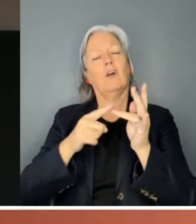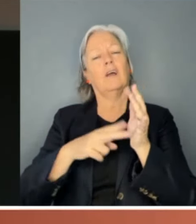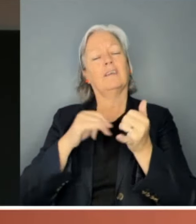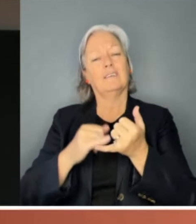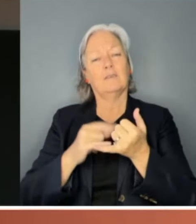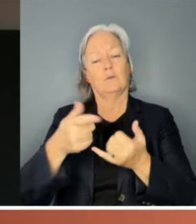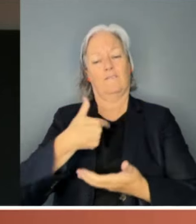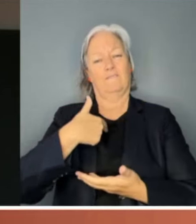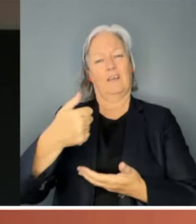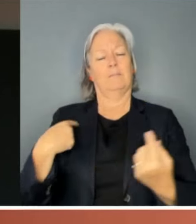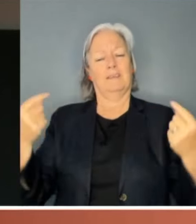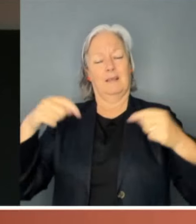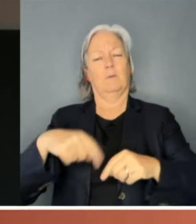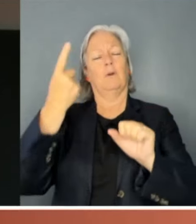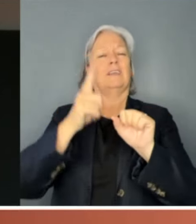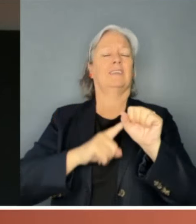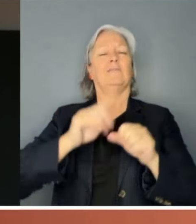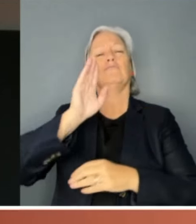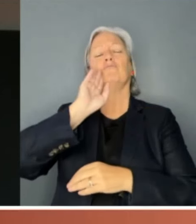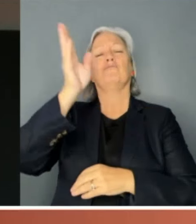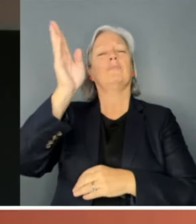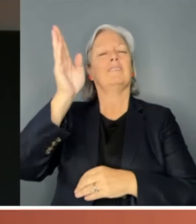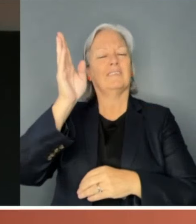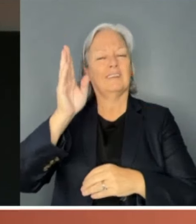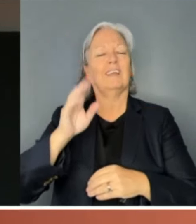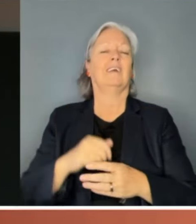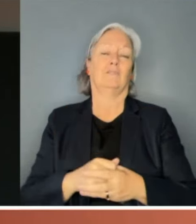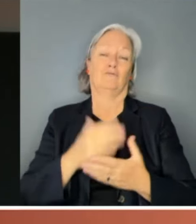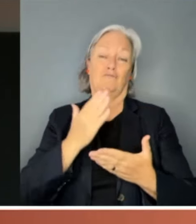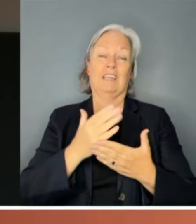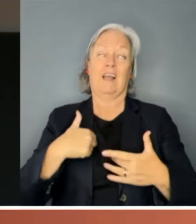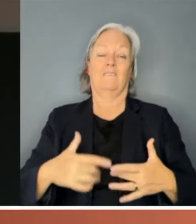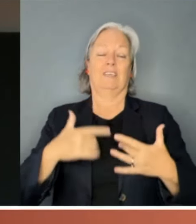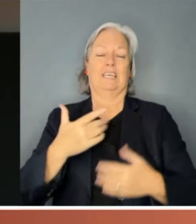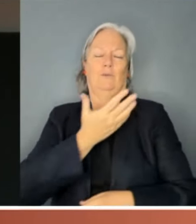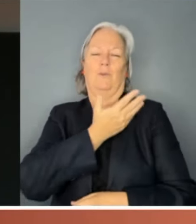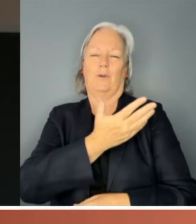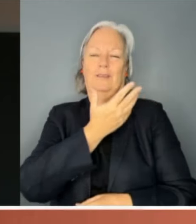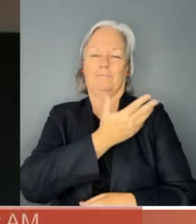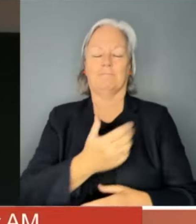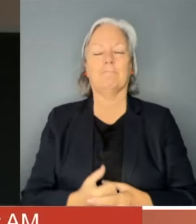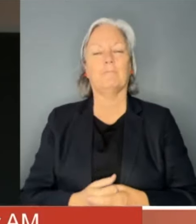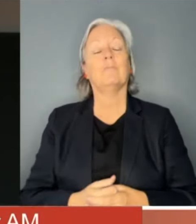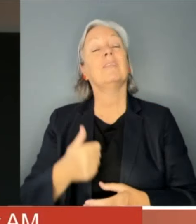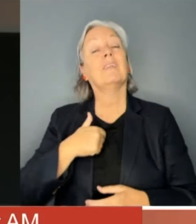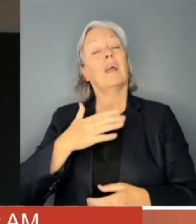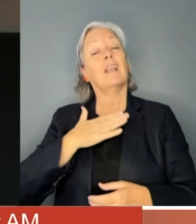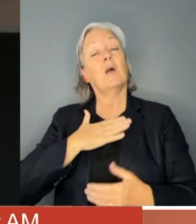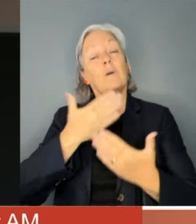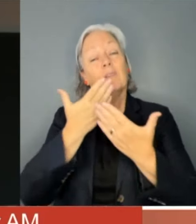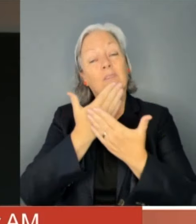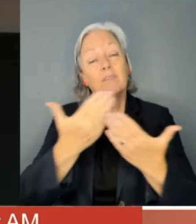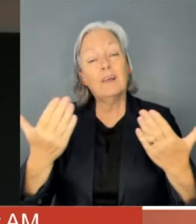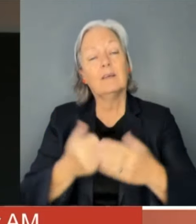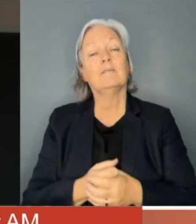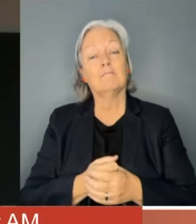President's Lecture. It is truly a great honor. And I want to also thank those of you who've come